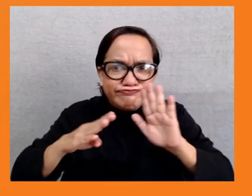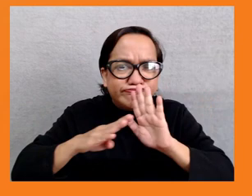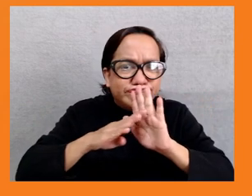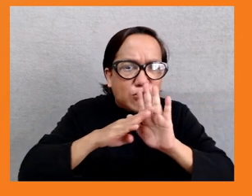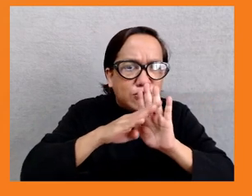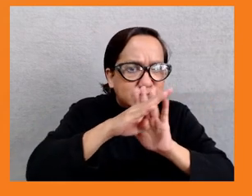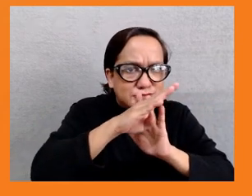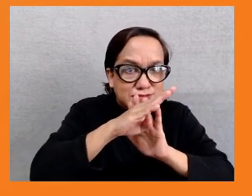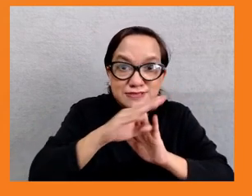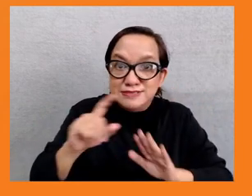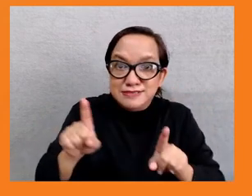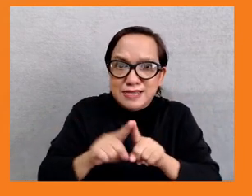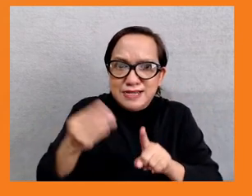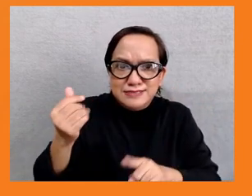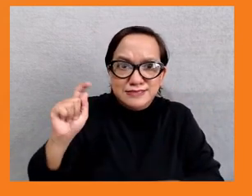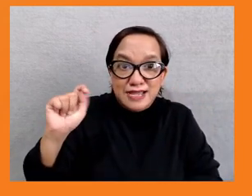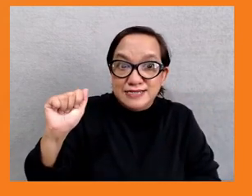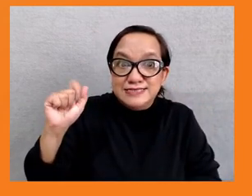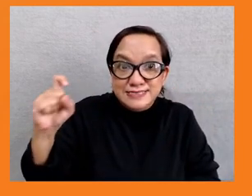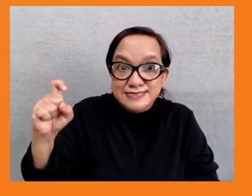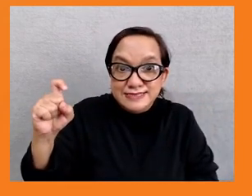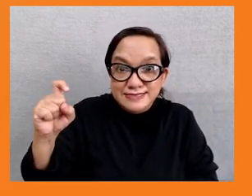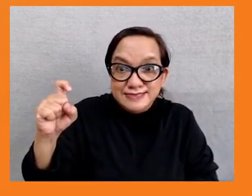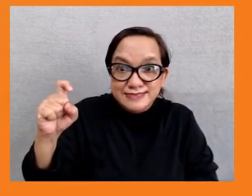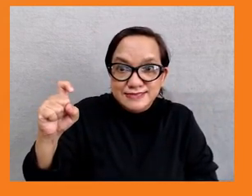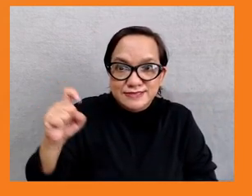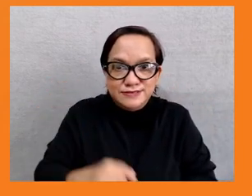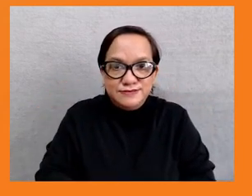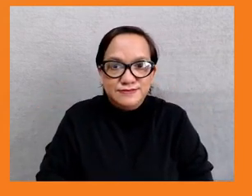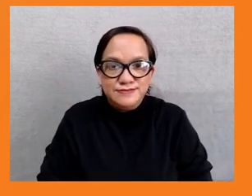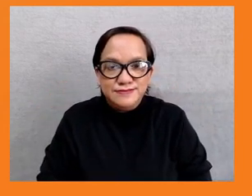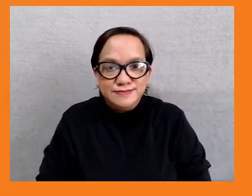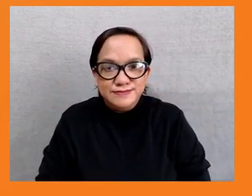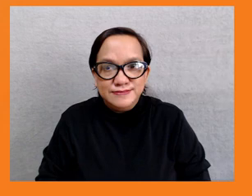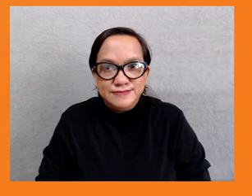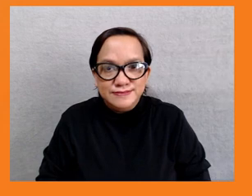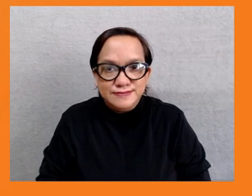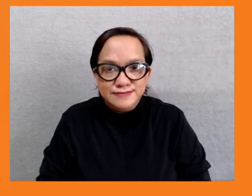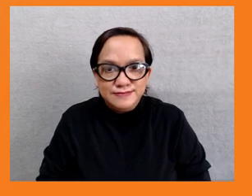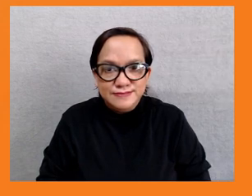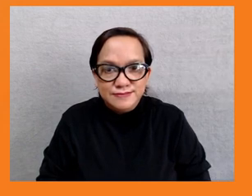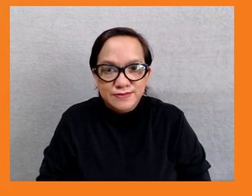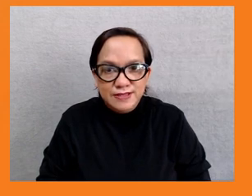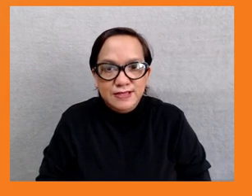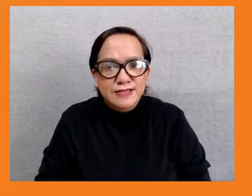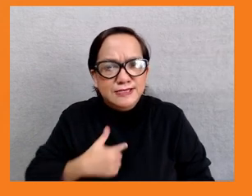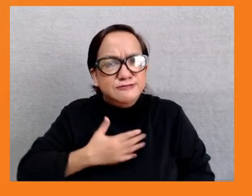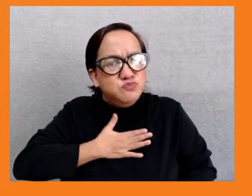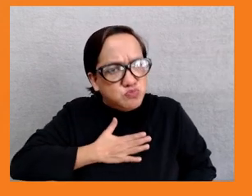So I wanted to also recognize that although there were definitely